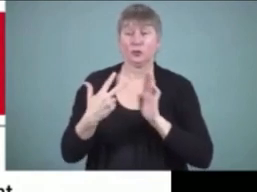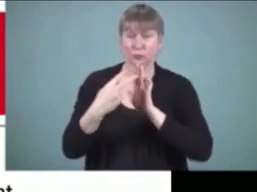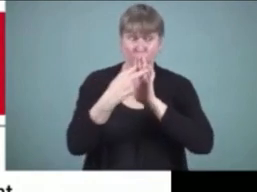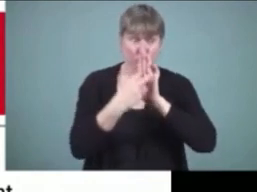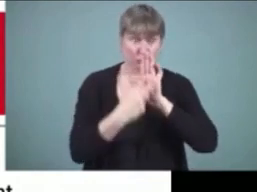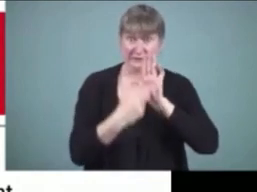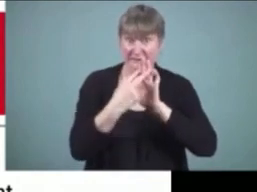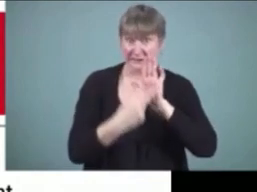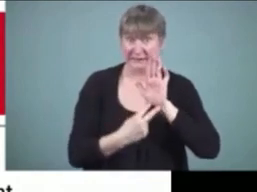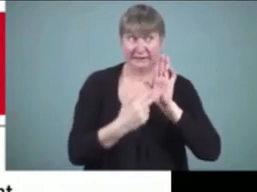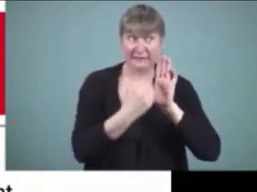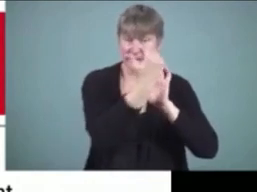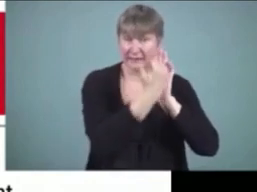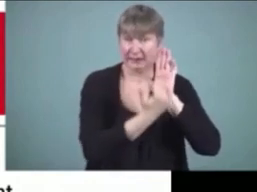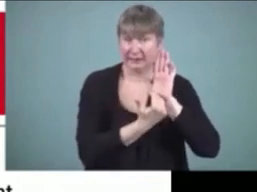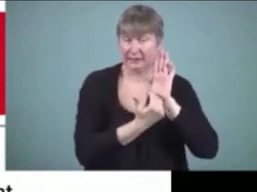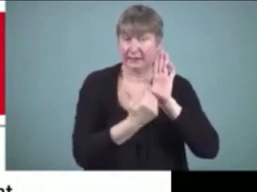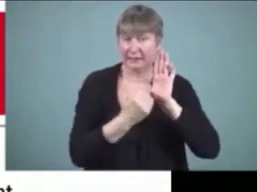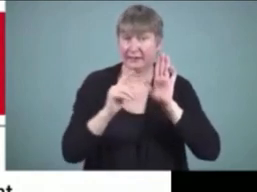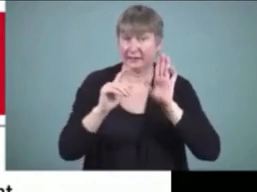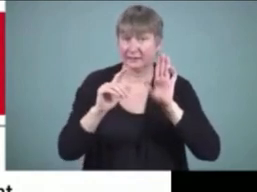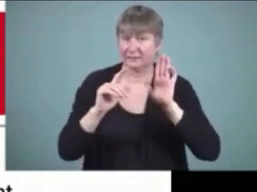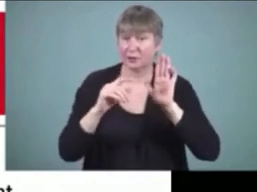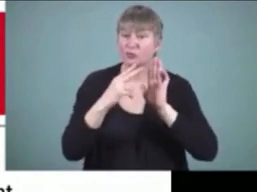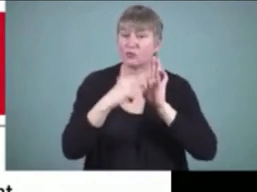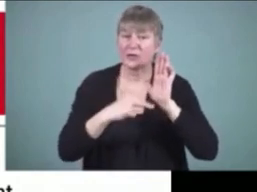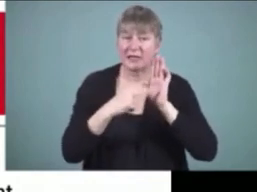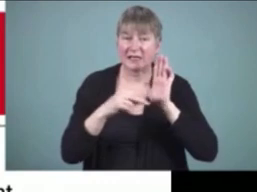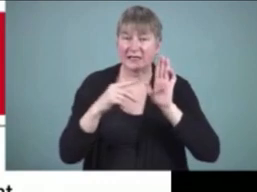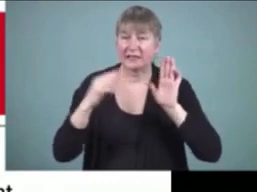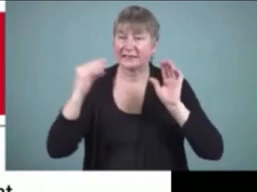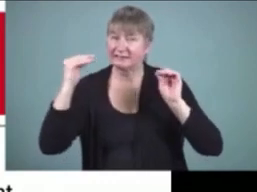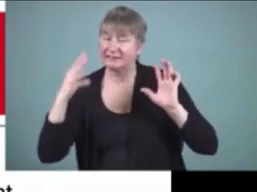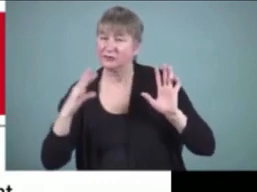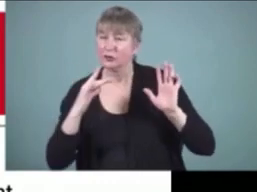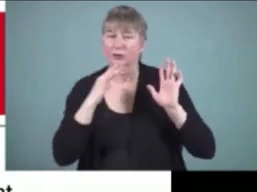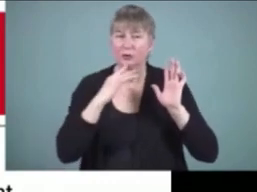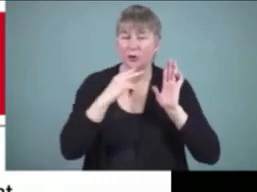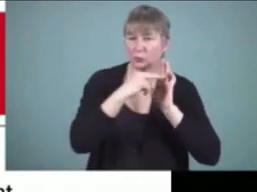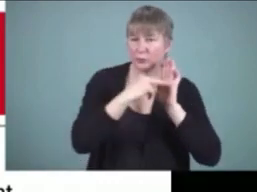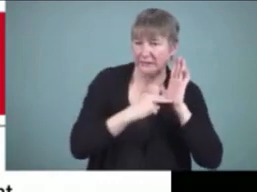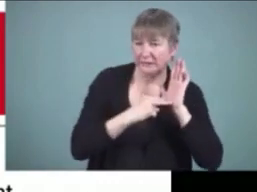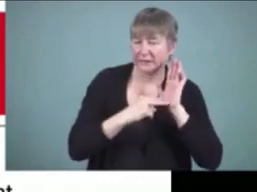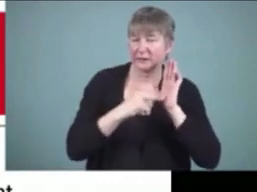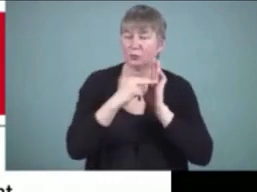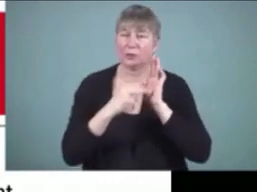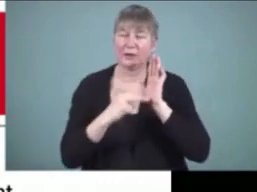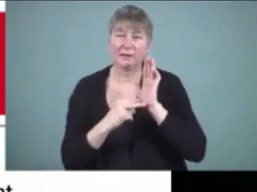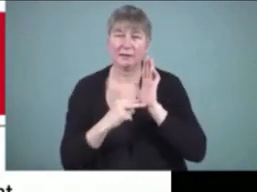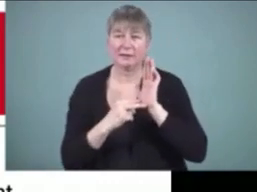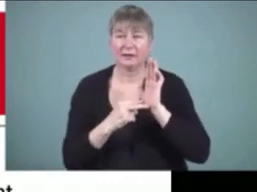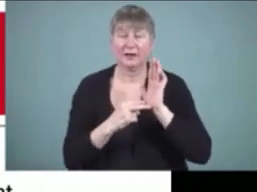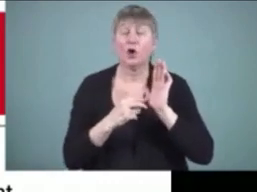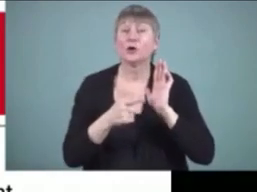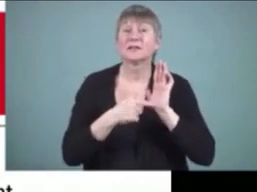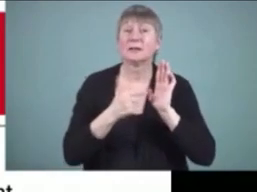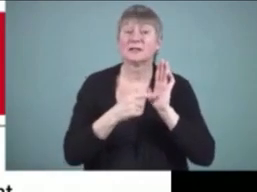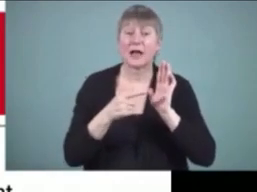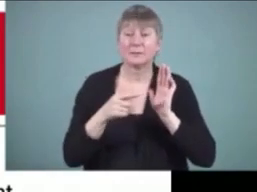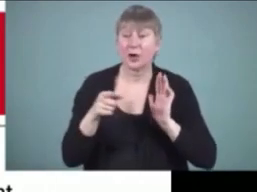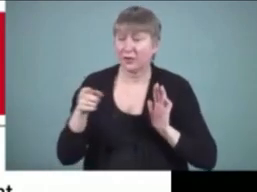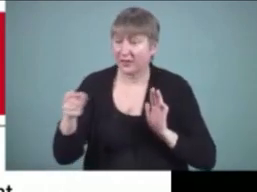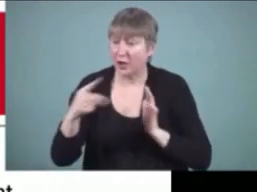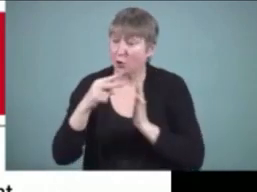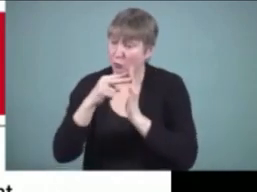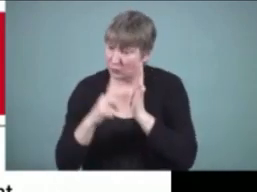um reading aloud to the teacher into the class or even reading aloud and recording what they've read